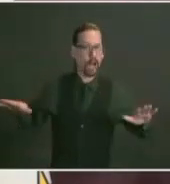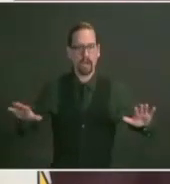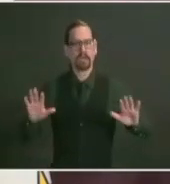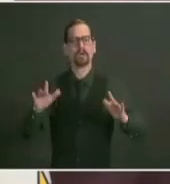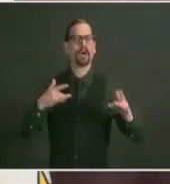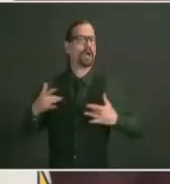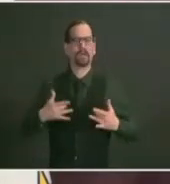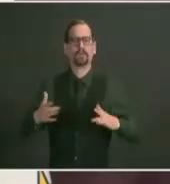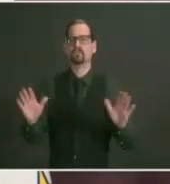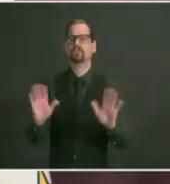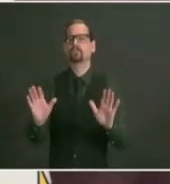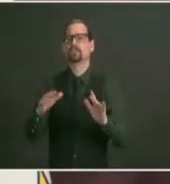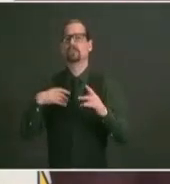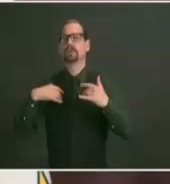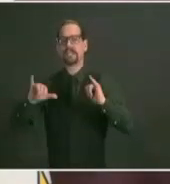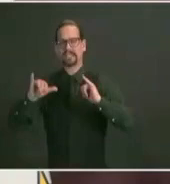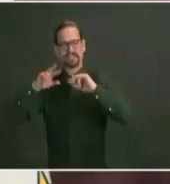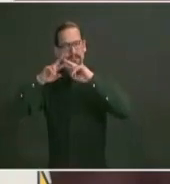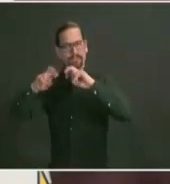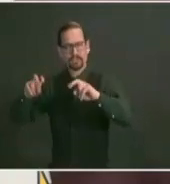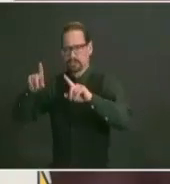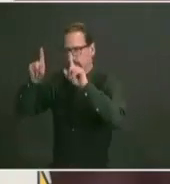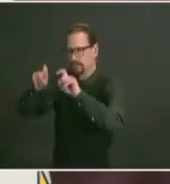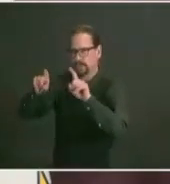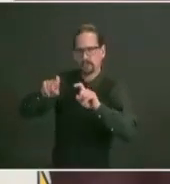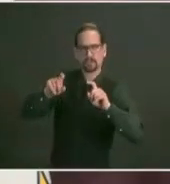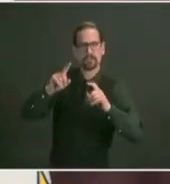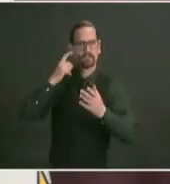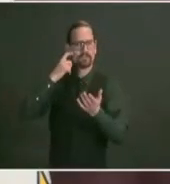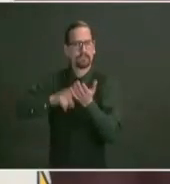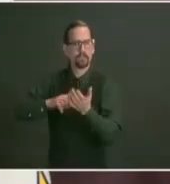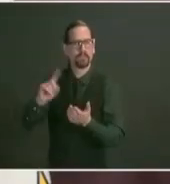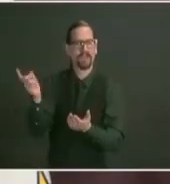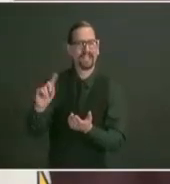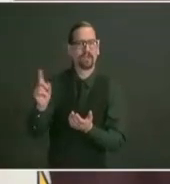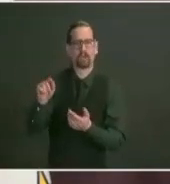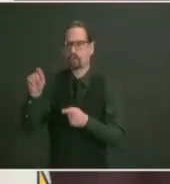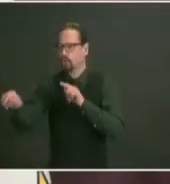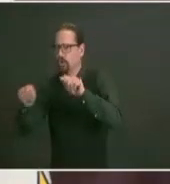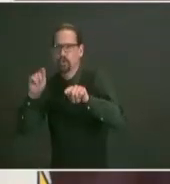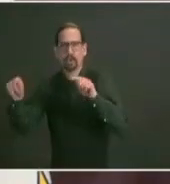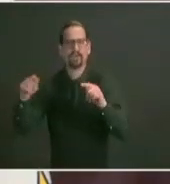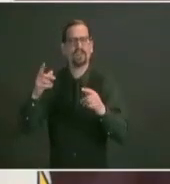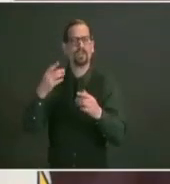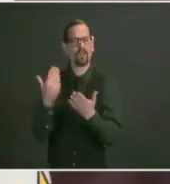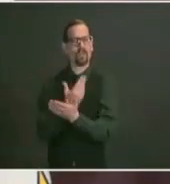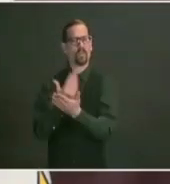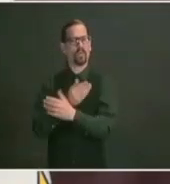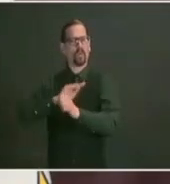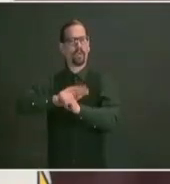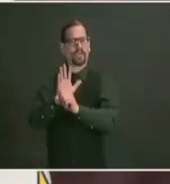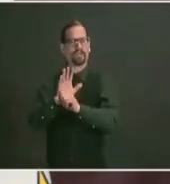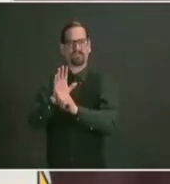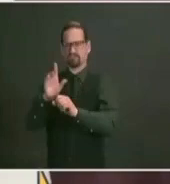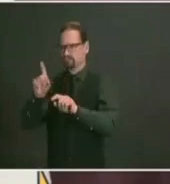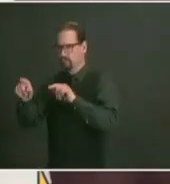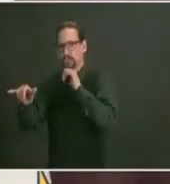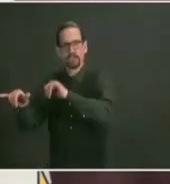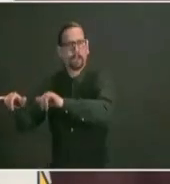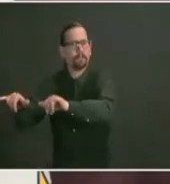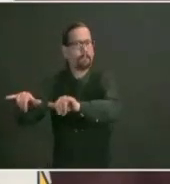that message of being vigilant we don't want to get too comfortable yet until we are really